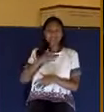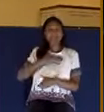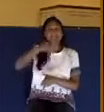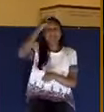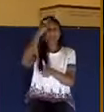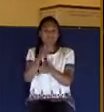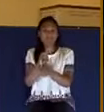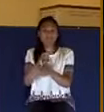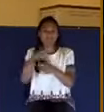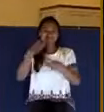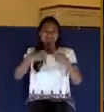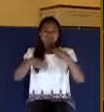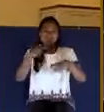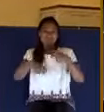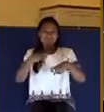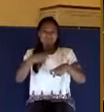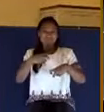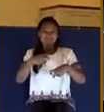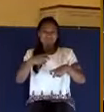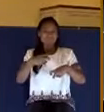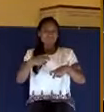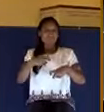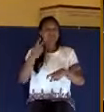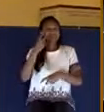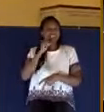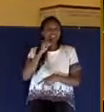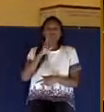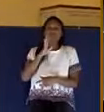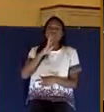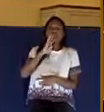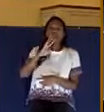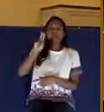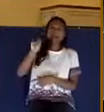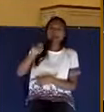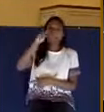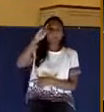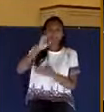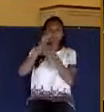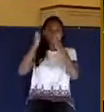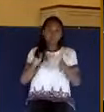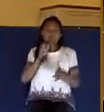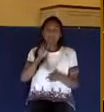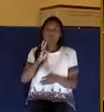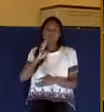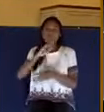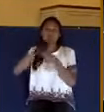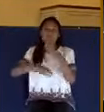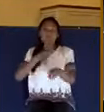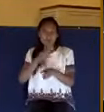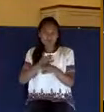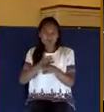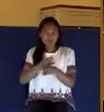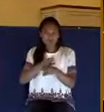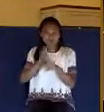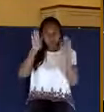And again, he's not writing to unbelievers. He's not writing to the world. He's writing to the church.